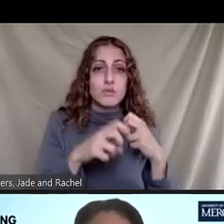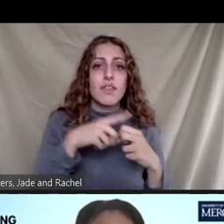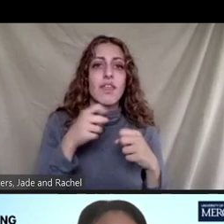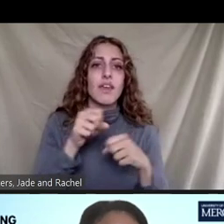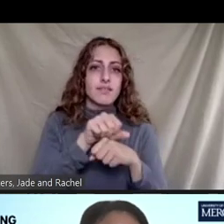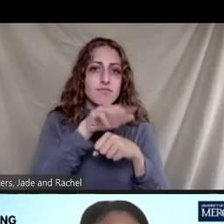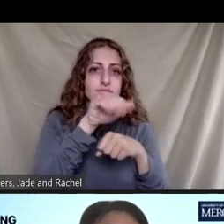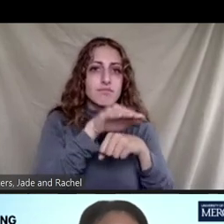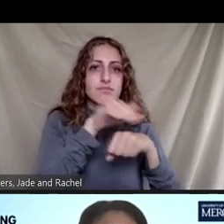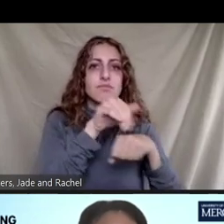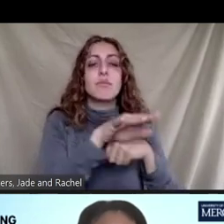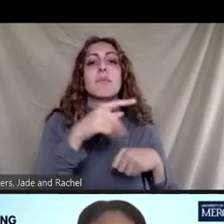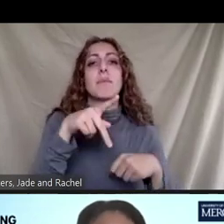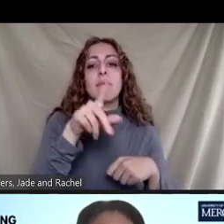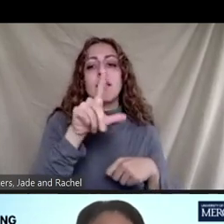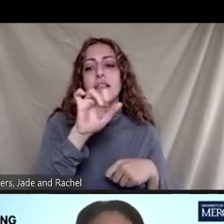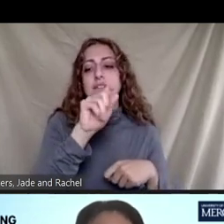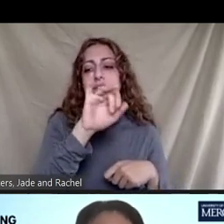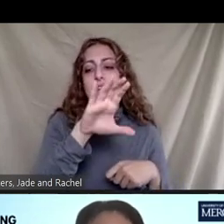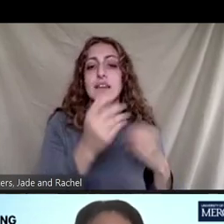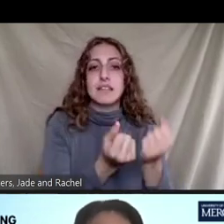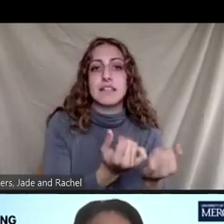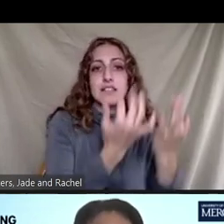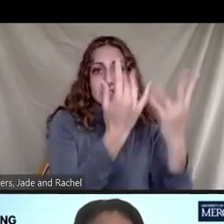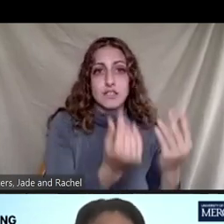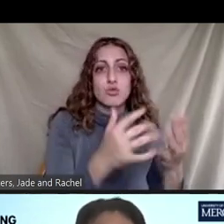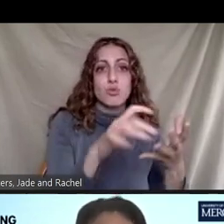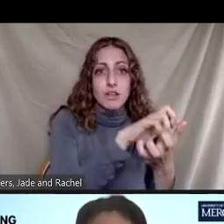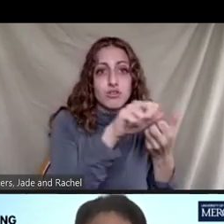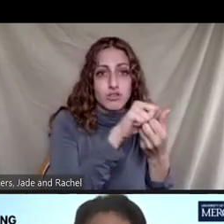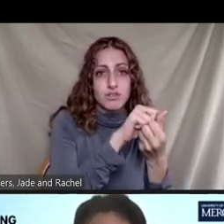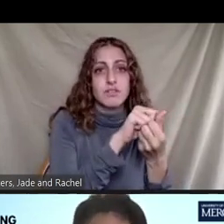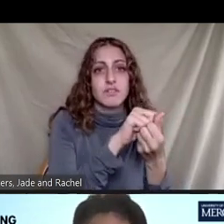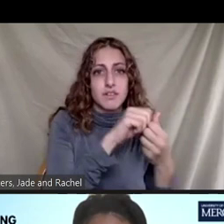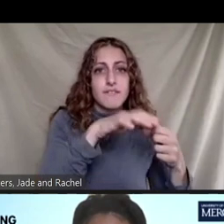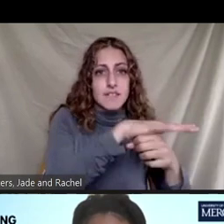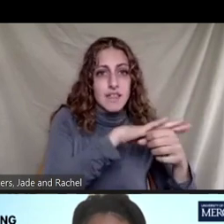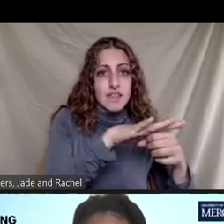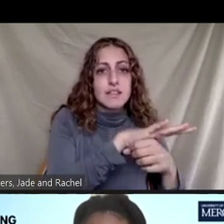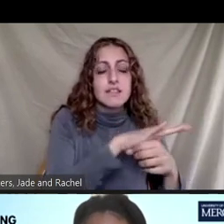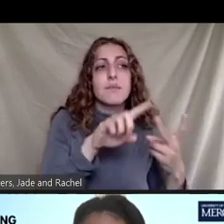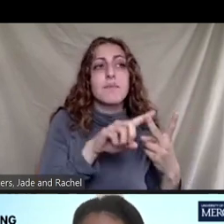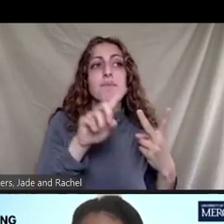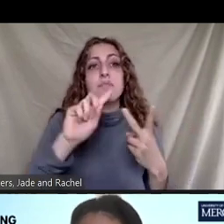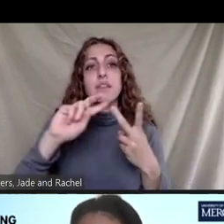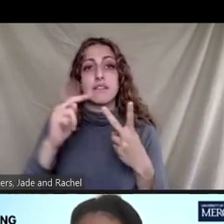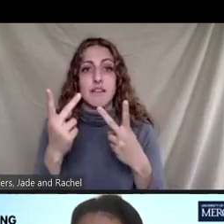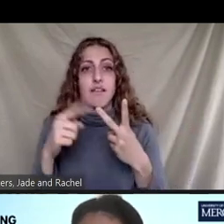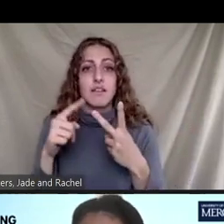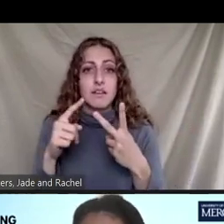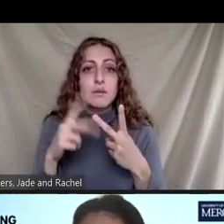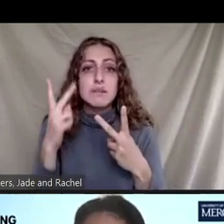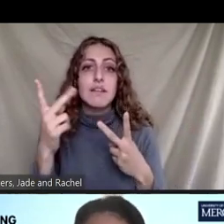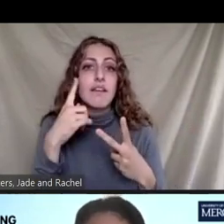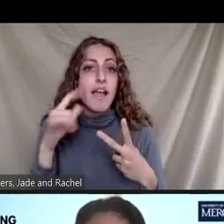facilities. And then second that I, we can see from the, California, they generally just